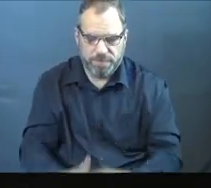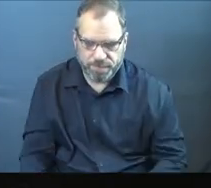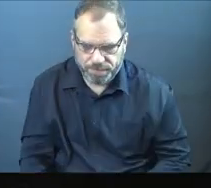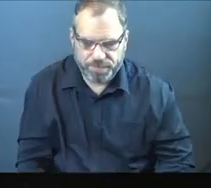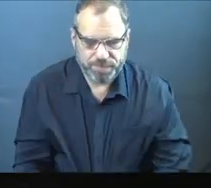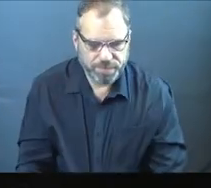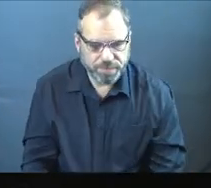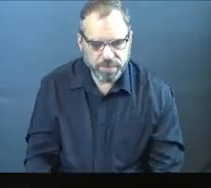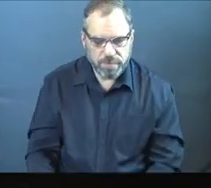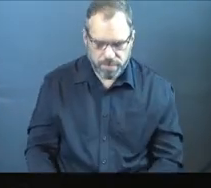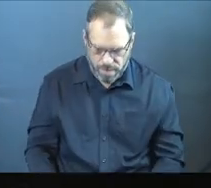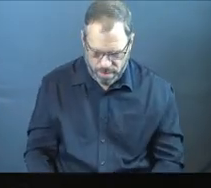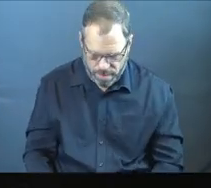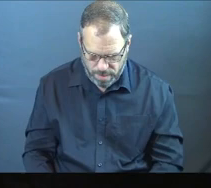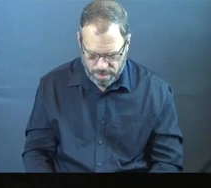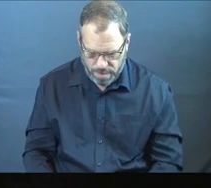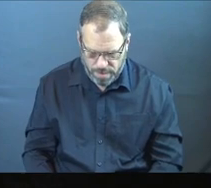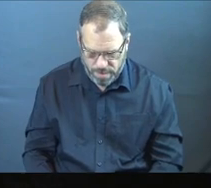church.